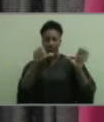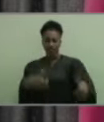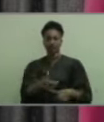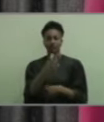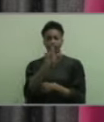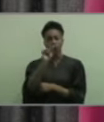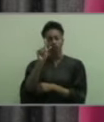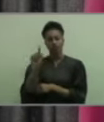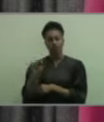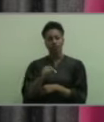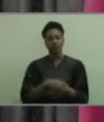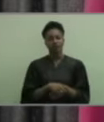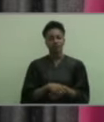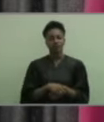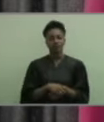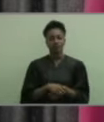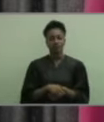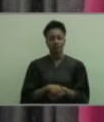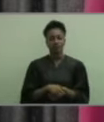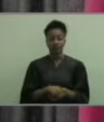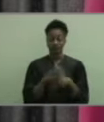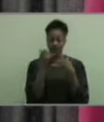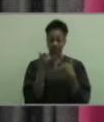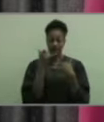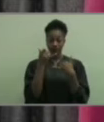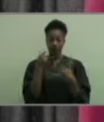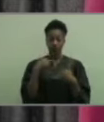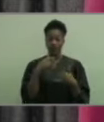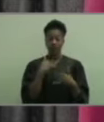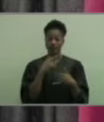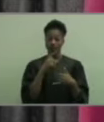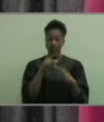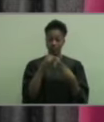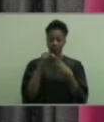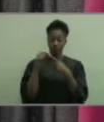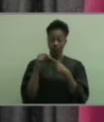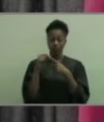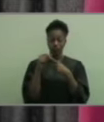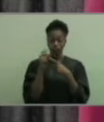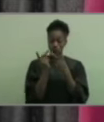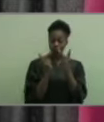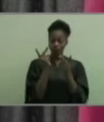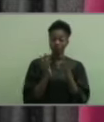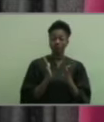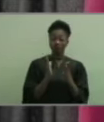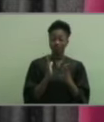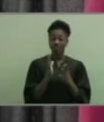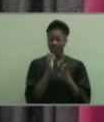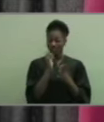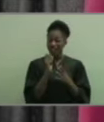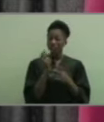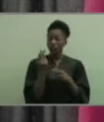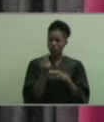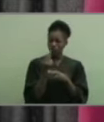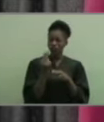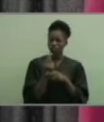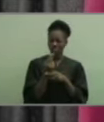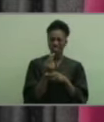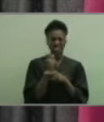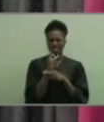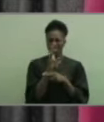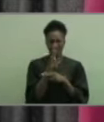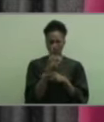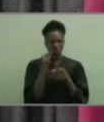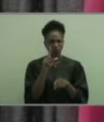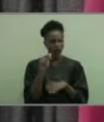of 2020. And now we have a very special guest who under traditional circumstances does